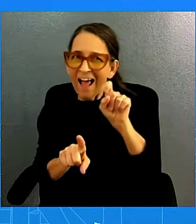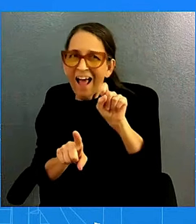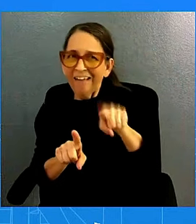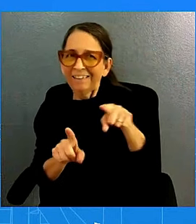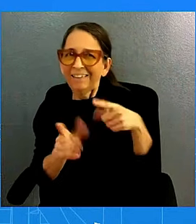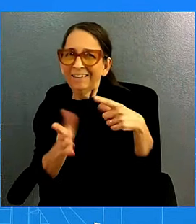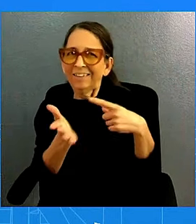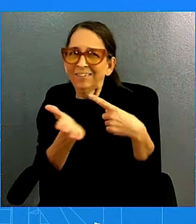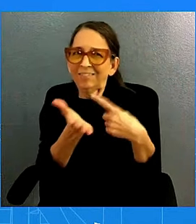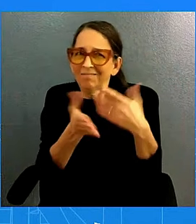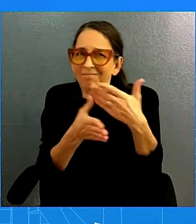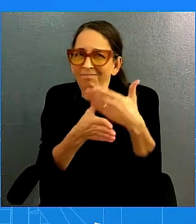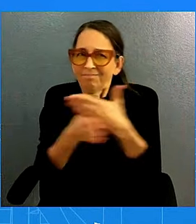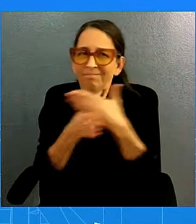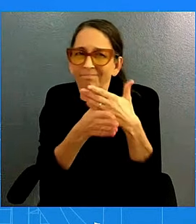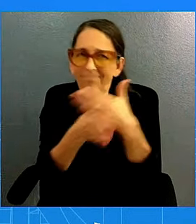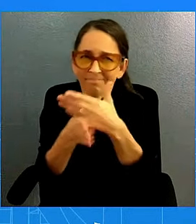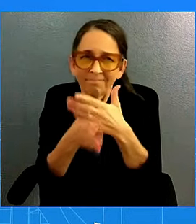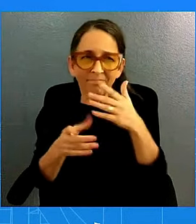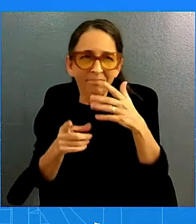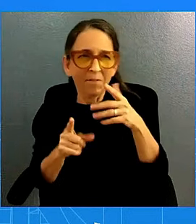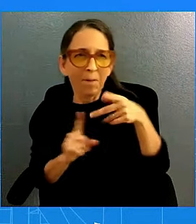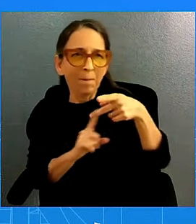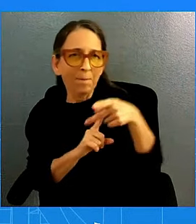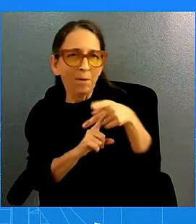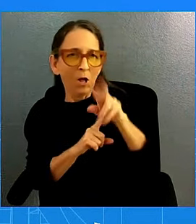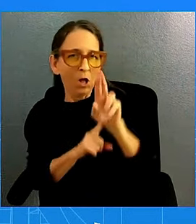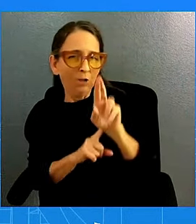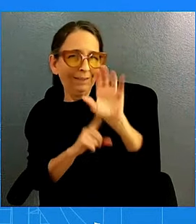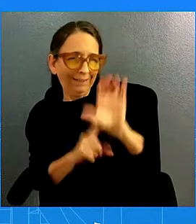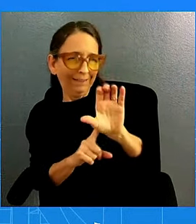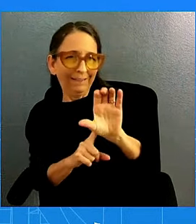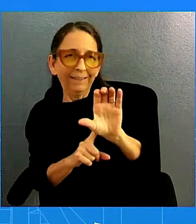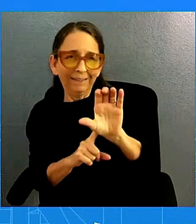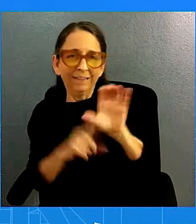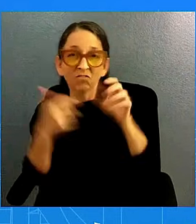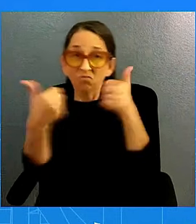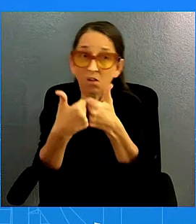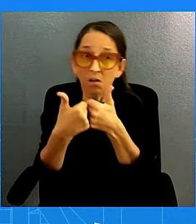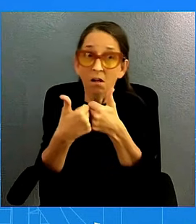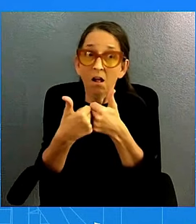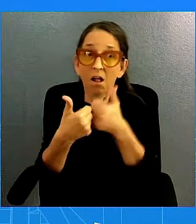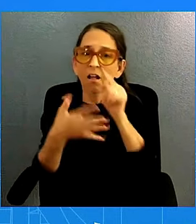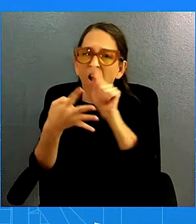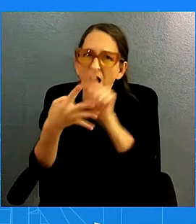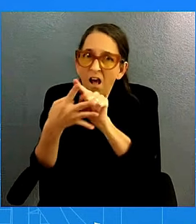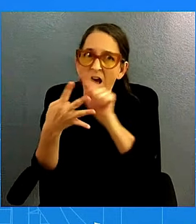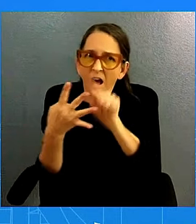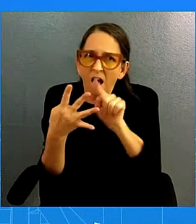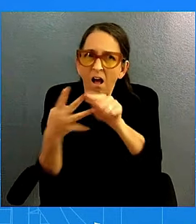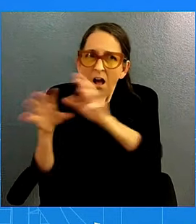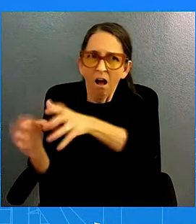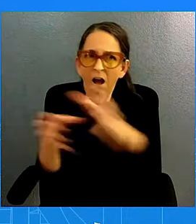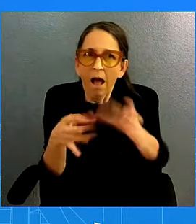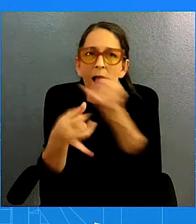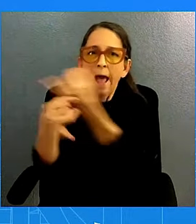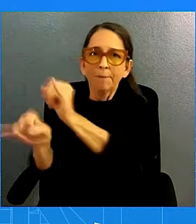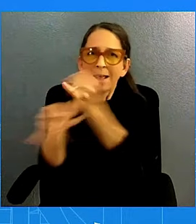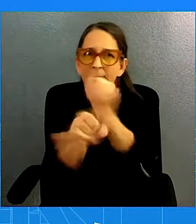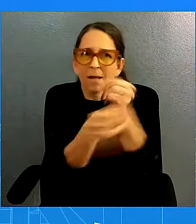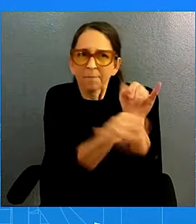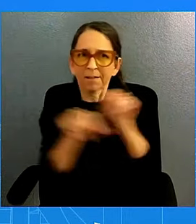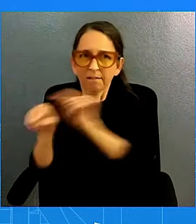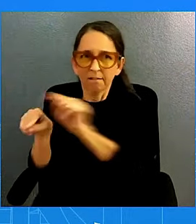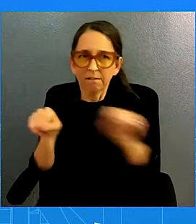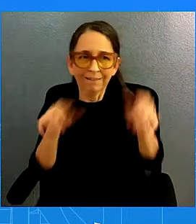PRC is posing. But each of them are sovereign countries. They get to decide for themselves what their relationship is going to be with the PRC and how that